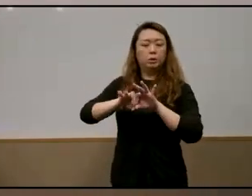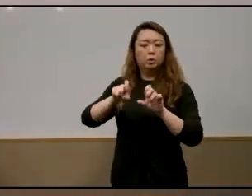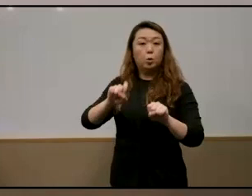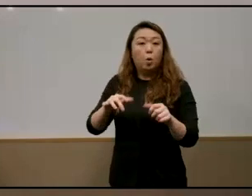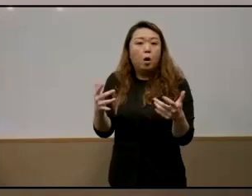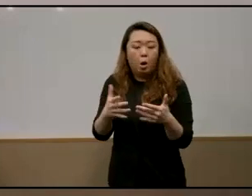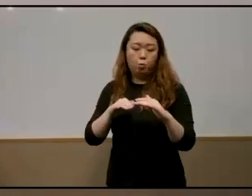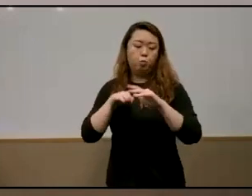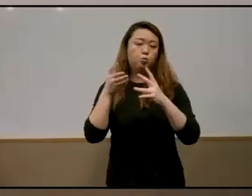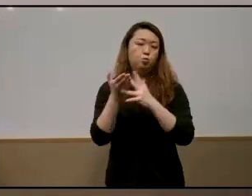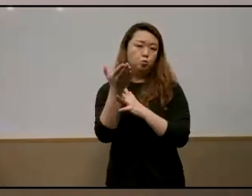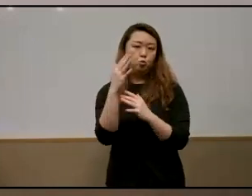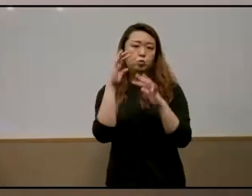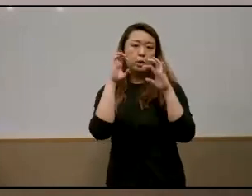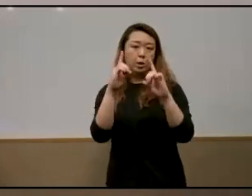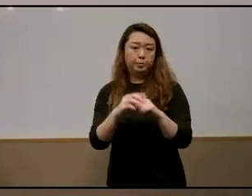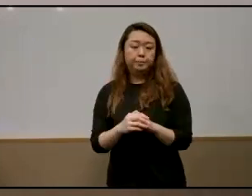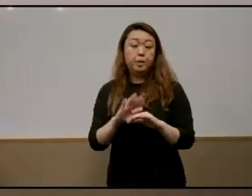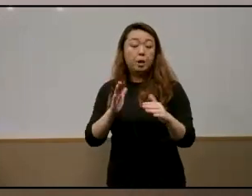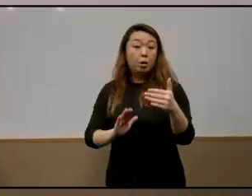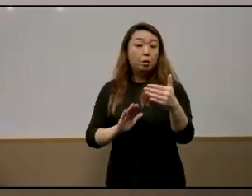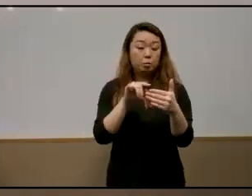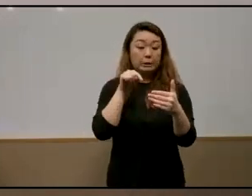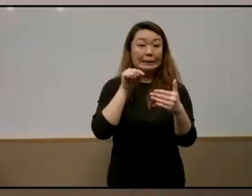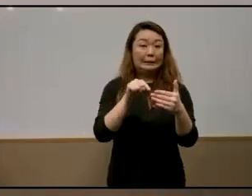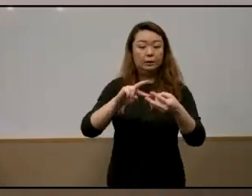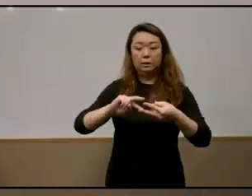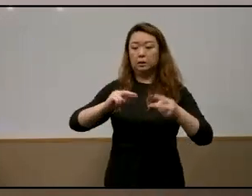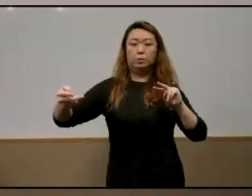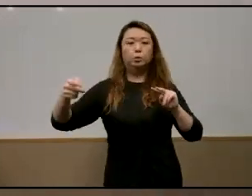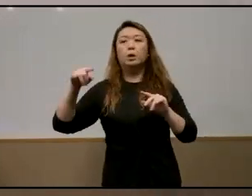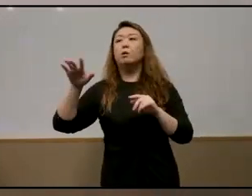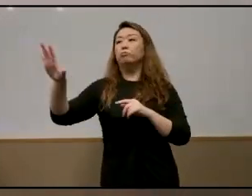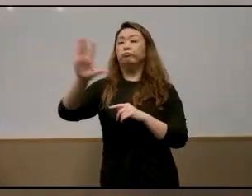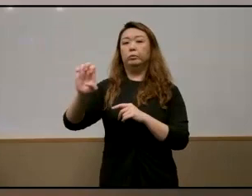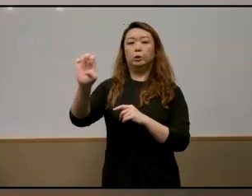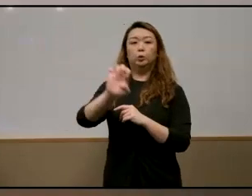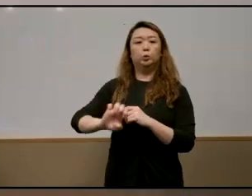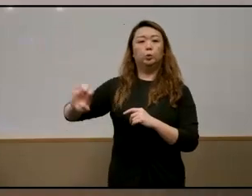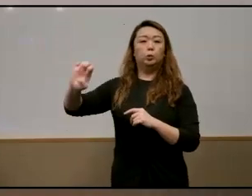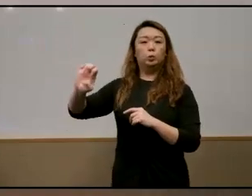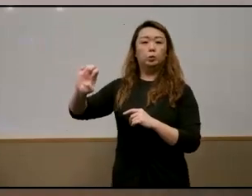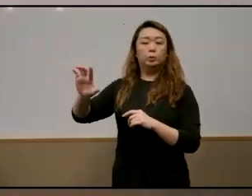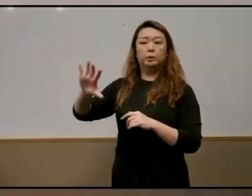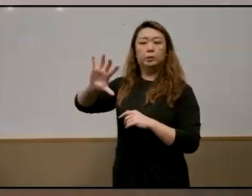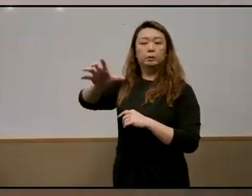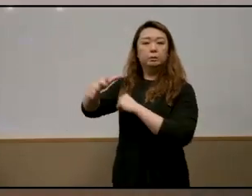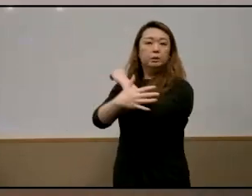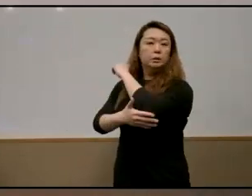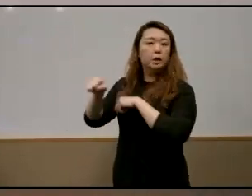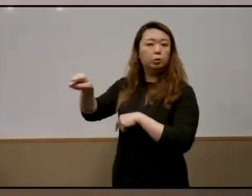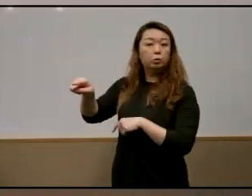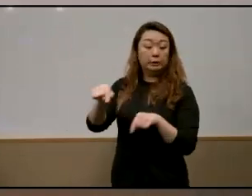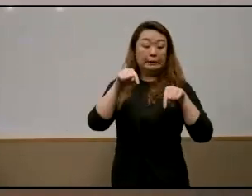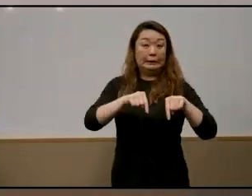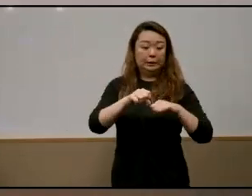generally singapore's approach to intervention is opposite to many high spending european welfare states but education seems to be an exception